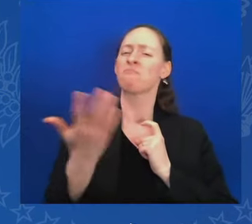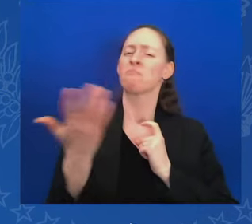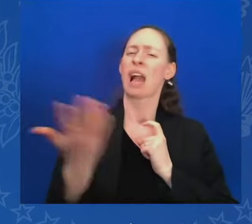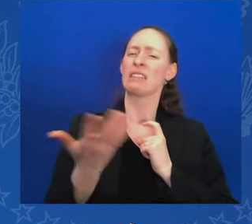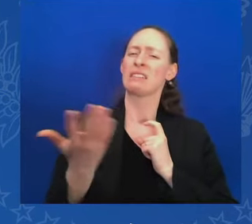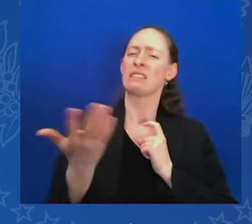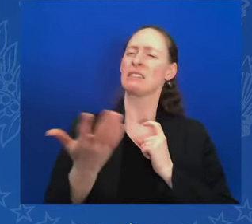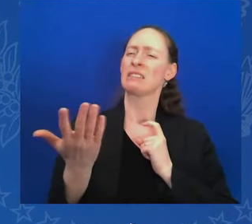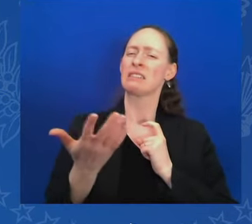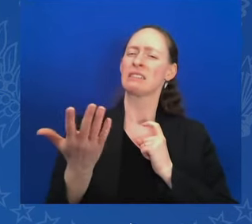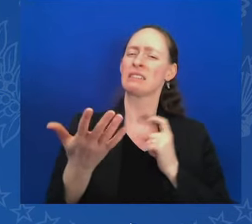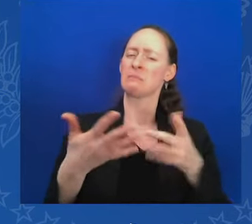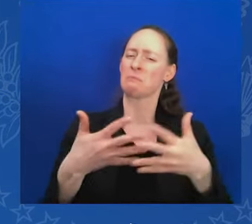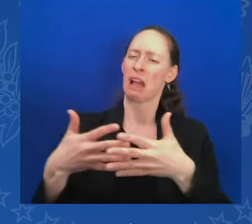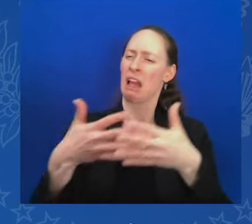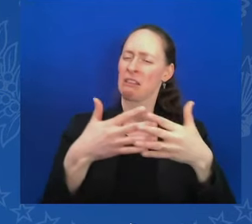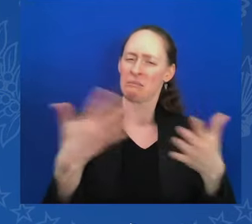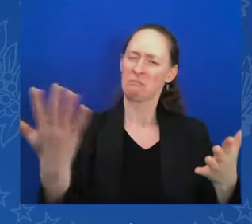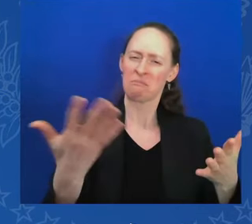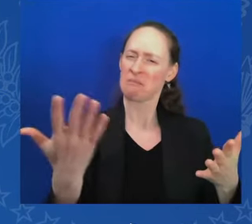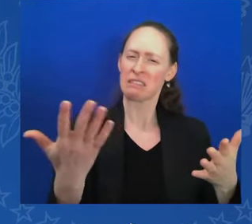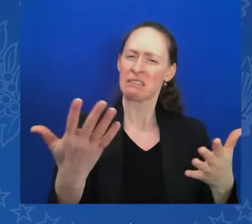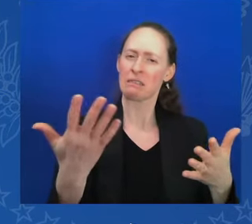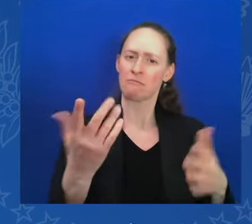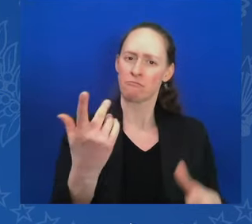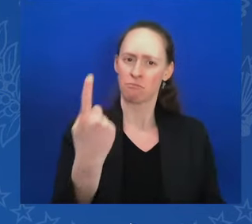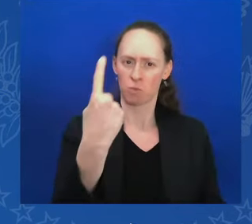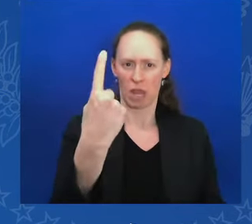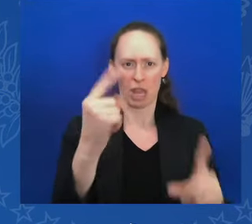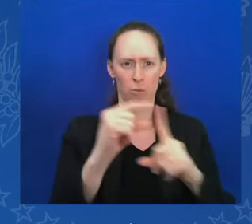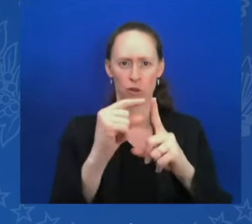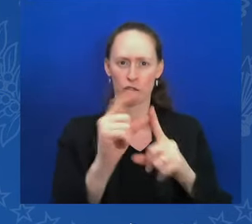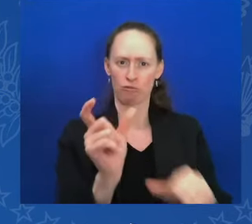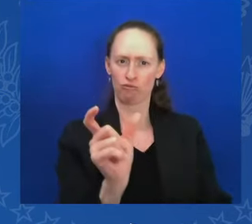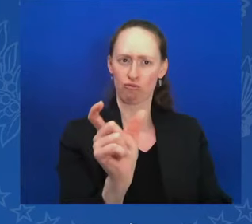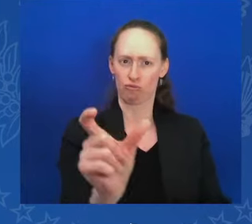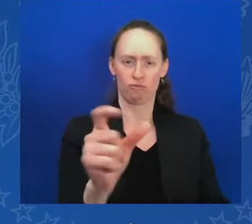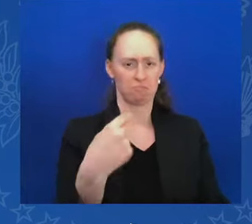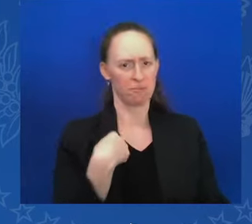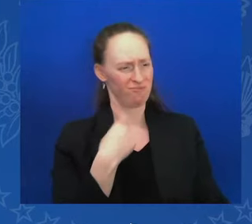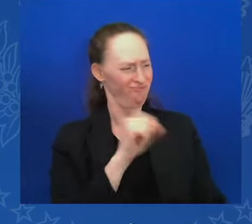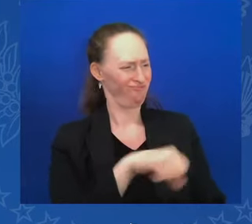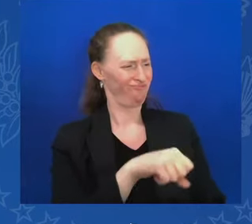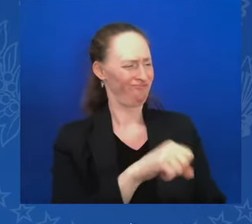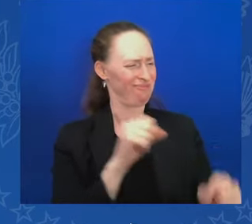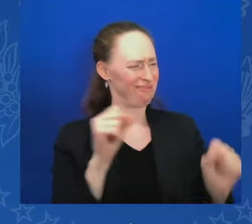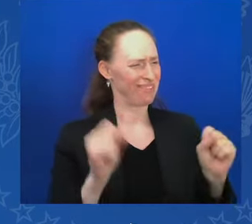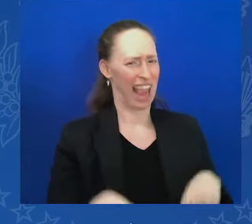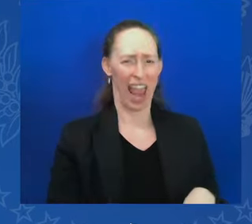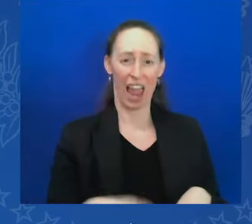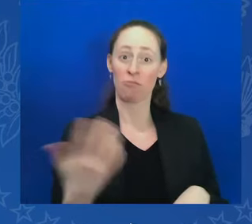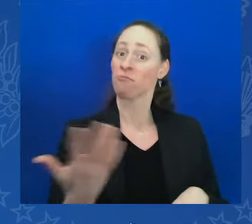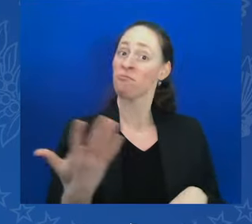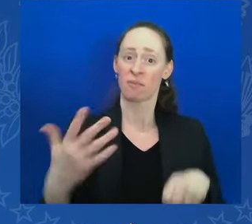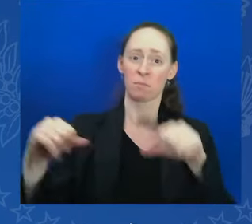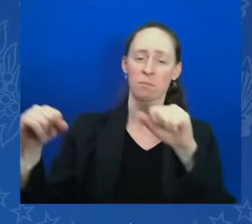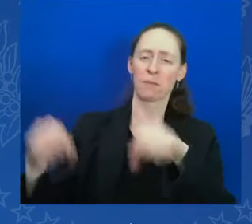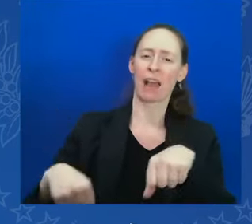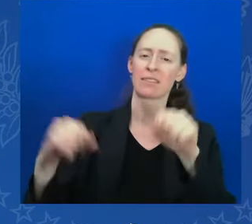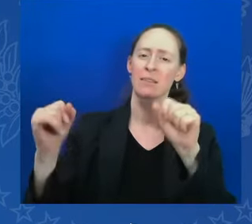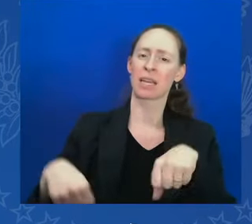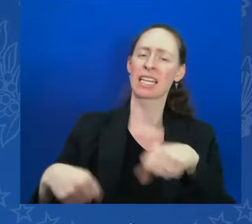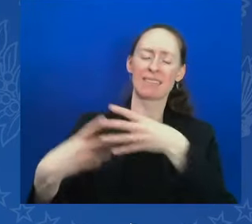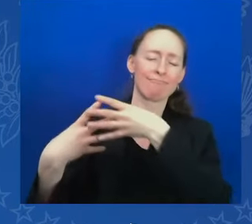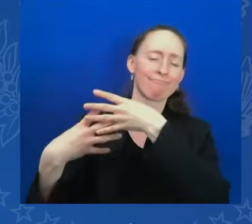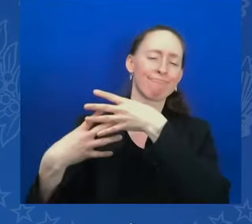I said one word. Possibilities. Possibilities. We believe anything is possible. When we, the